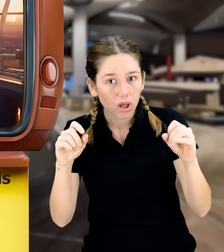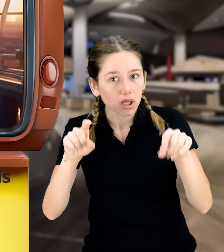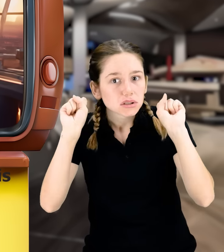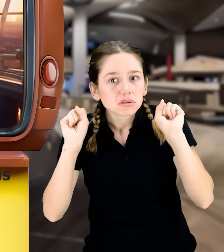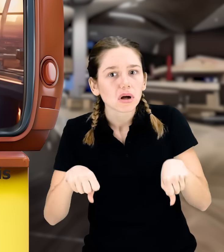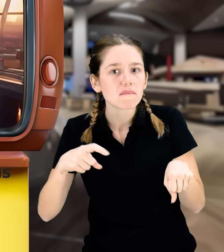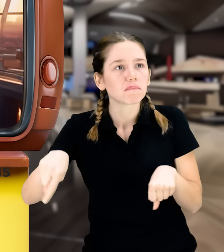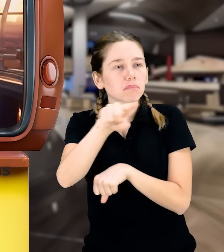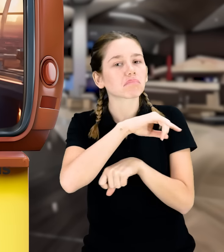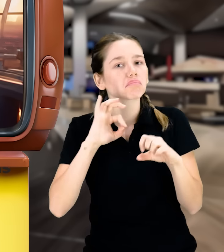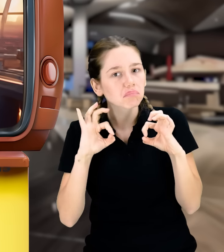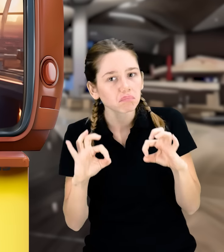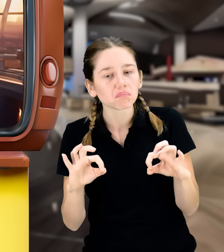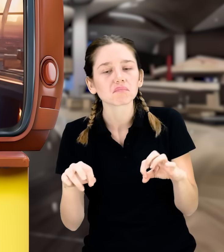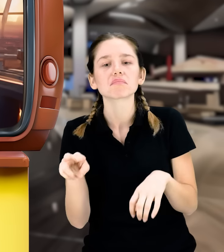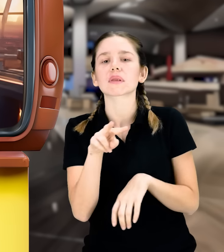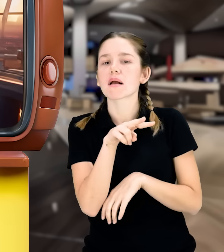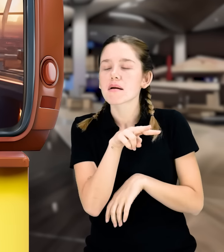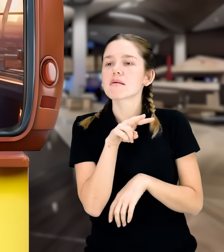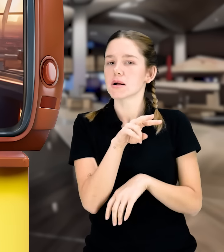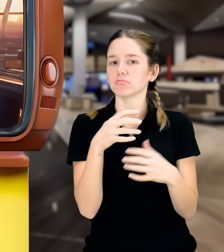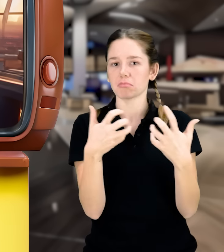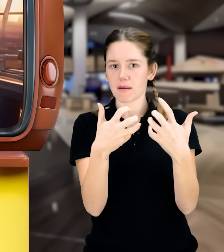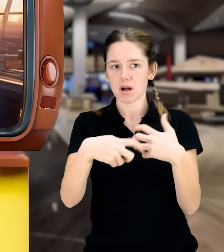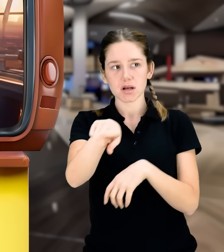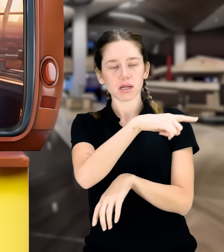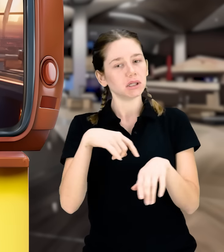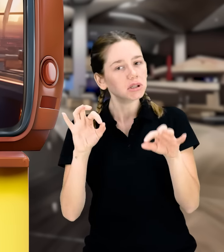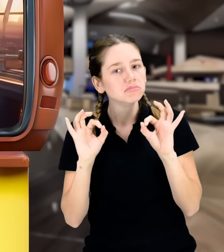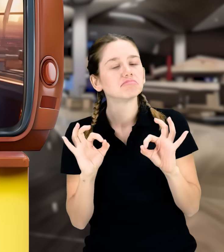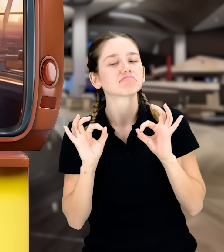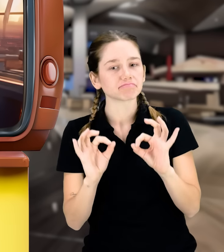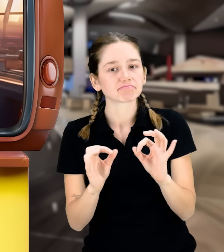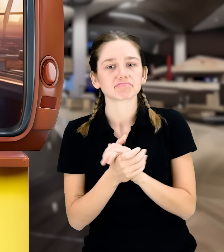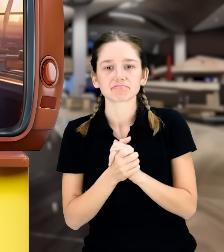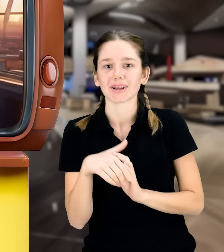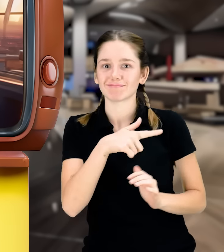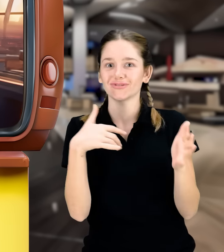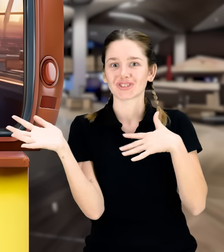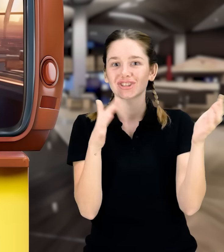working in harmony. Maybe this is the answer to the riddle my teacher gave me.